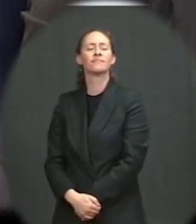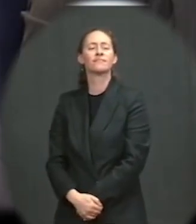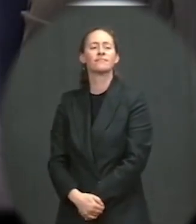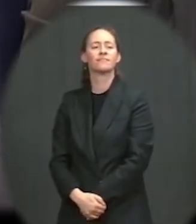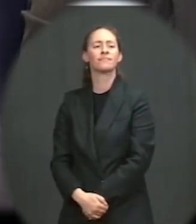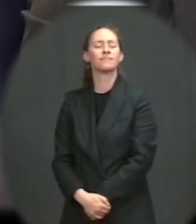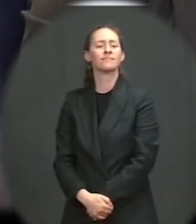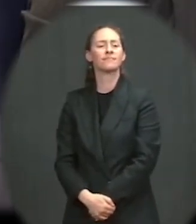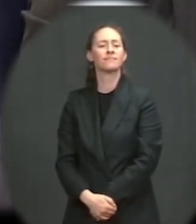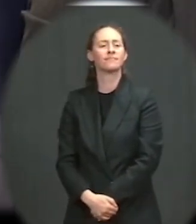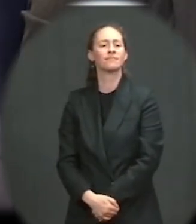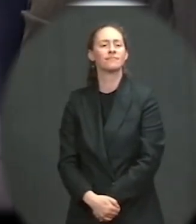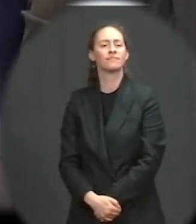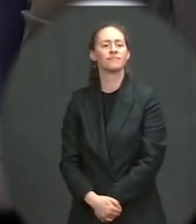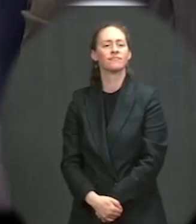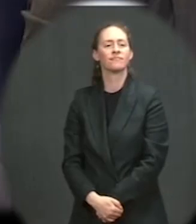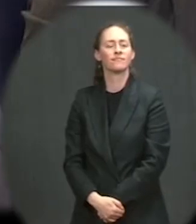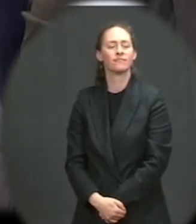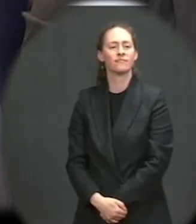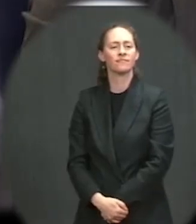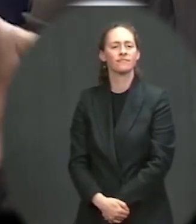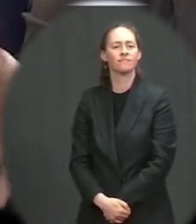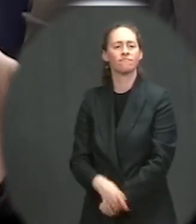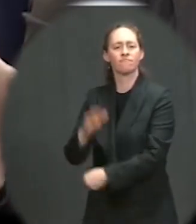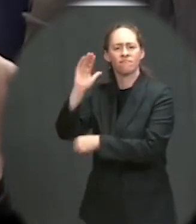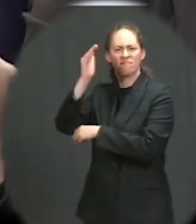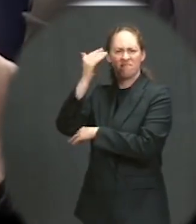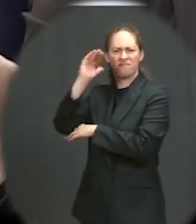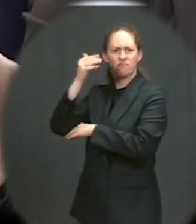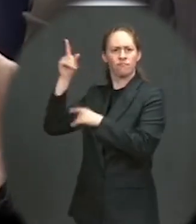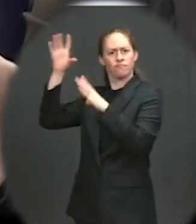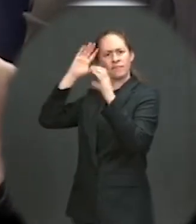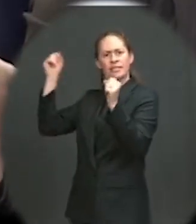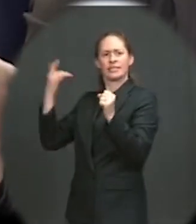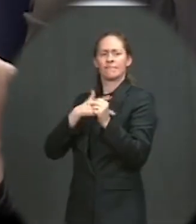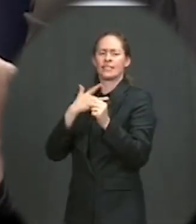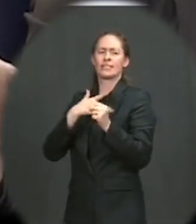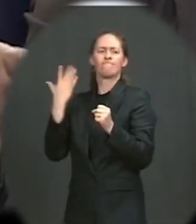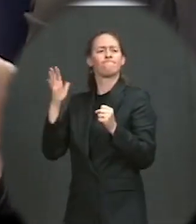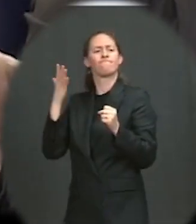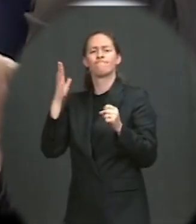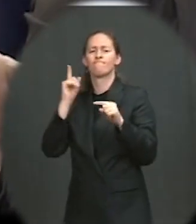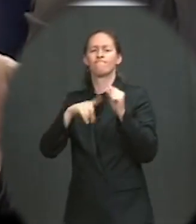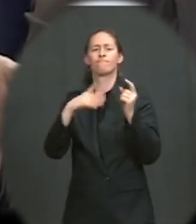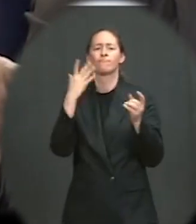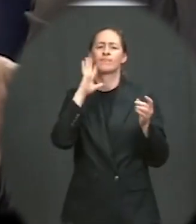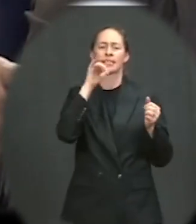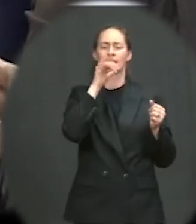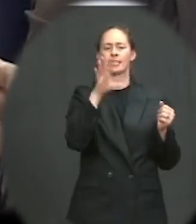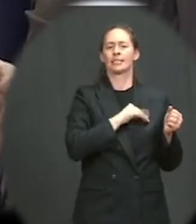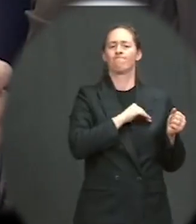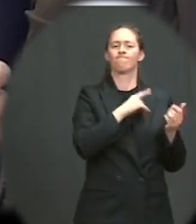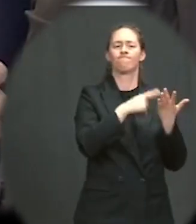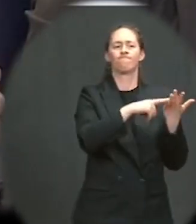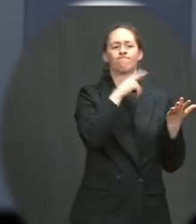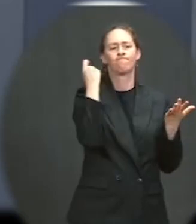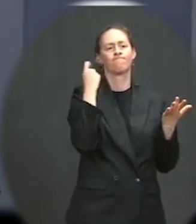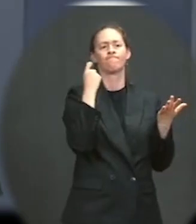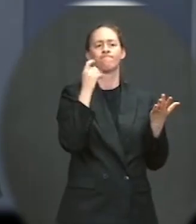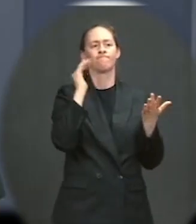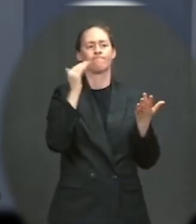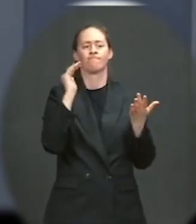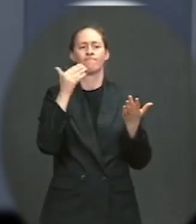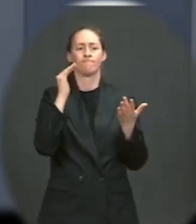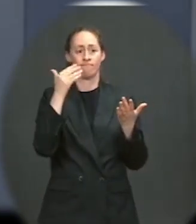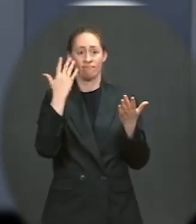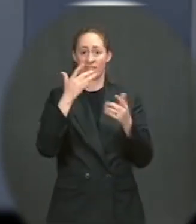everybody. User fees on electric vehicles, is that in the same category as indexing the gas tax from your guys' perspective in these negotiations? Yes, we are not